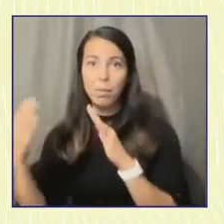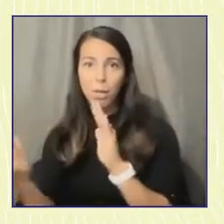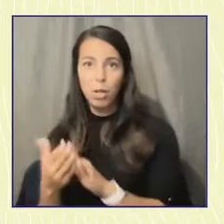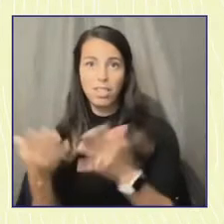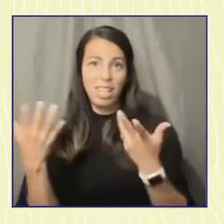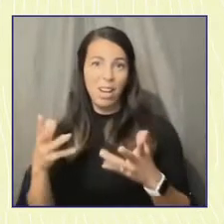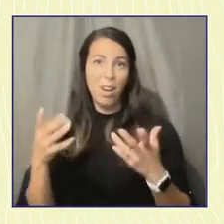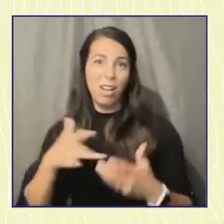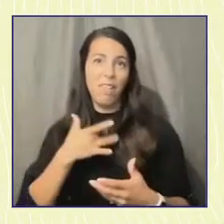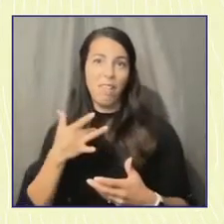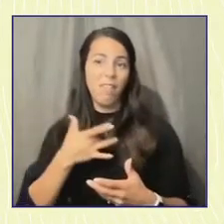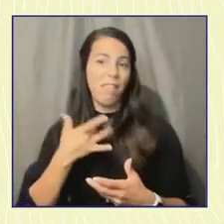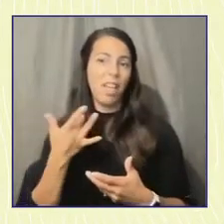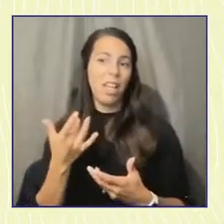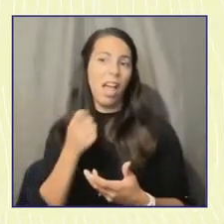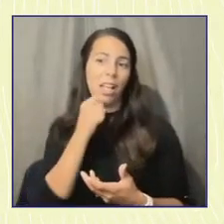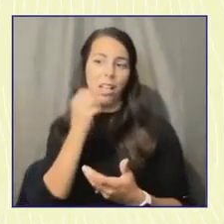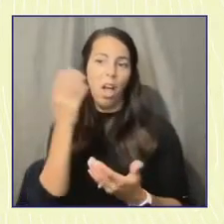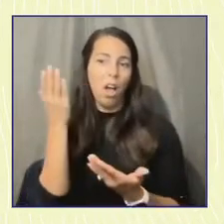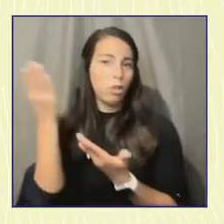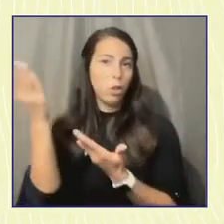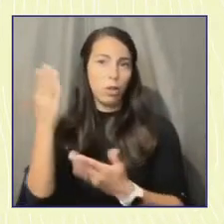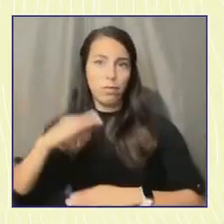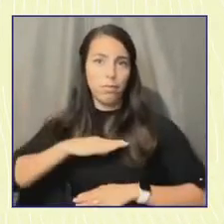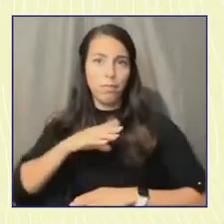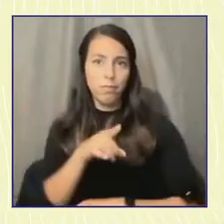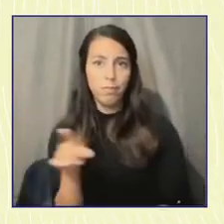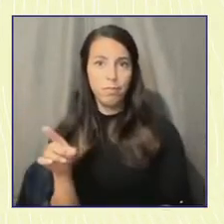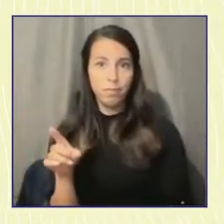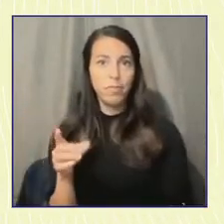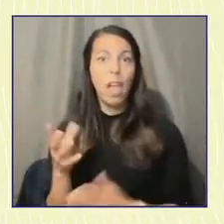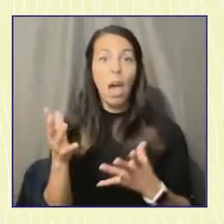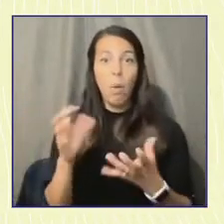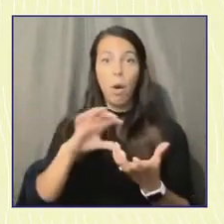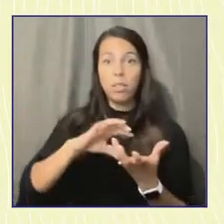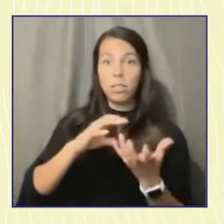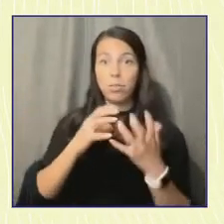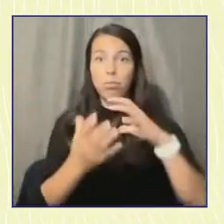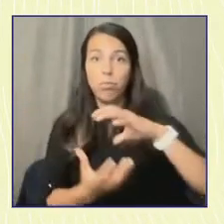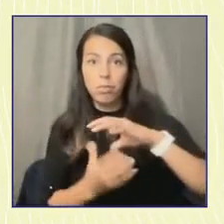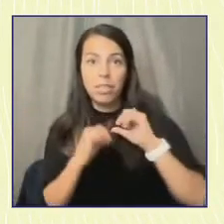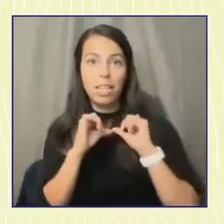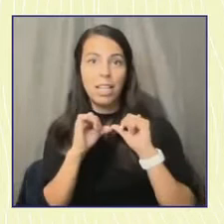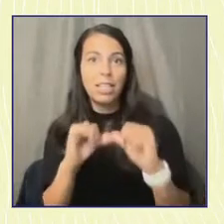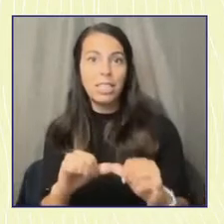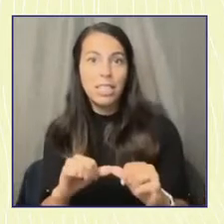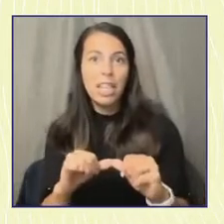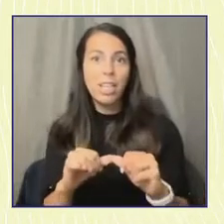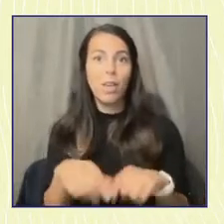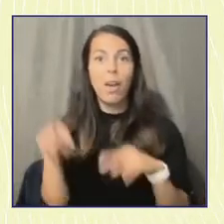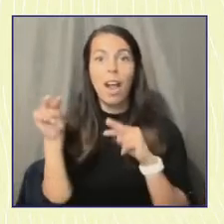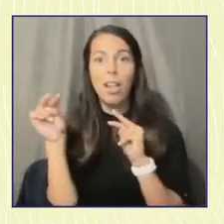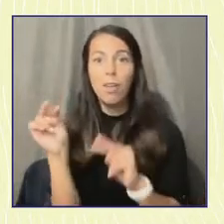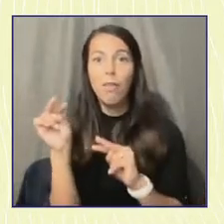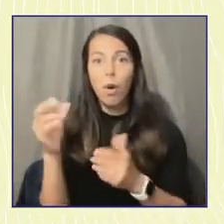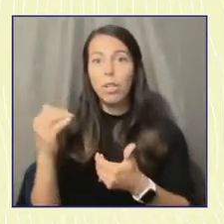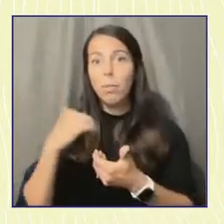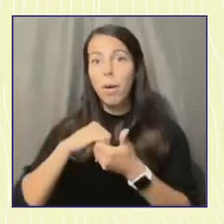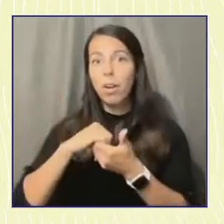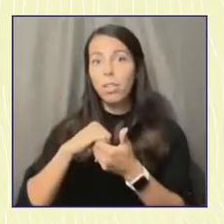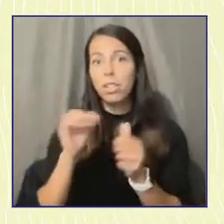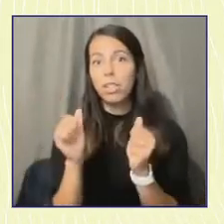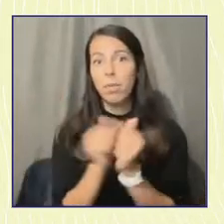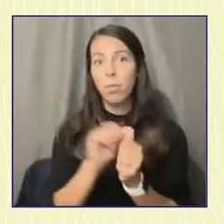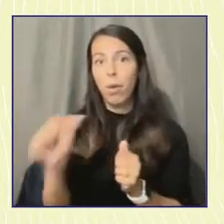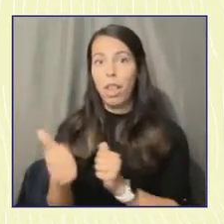I'm excited for the growing voters paradigm shift to continue to gain momentum, and I look forward to working in partnership with fellow like-minded